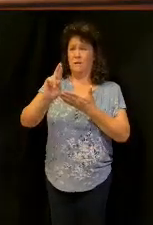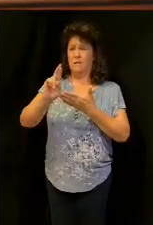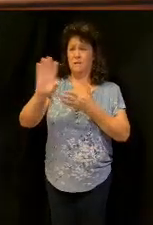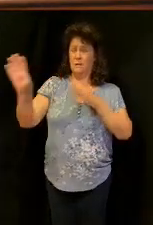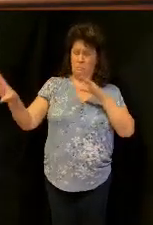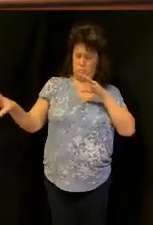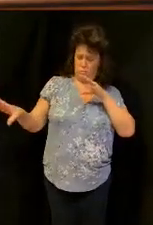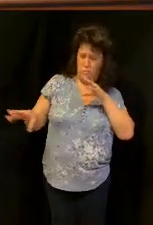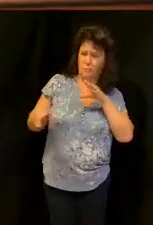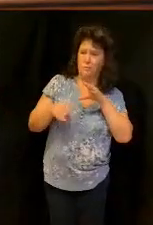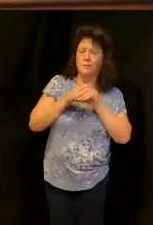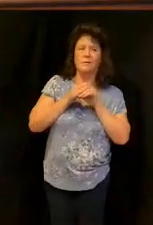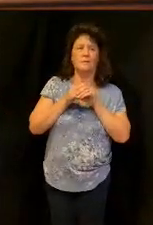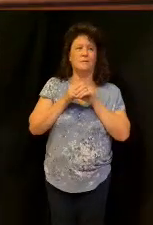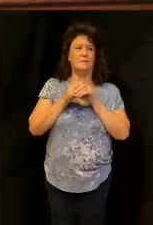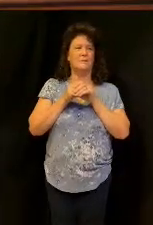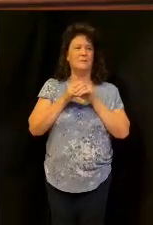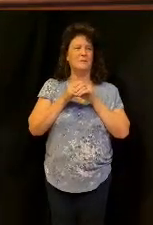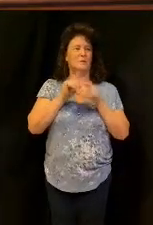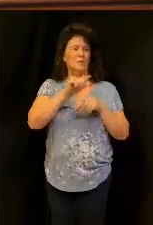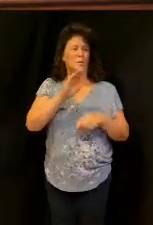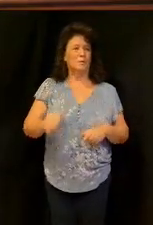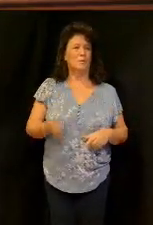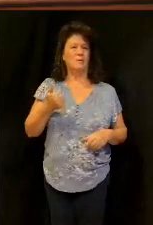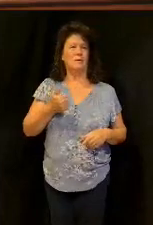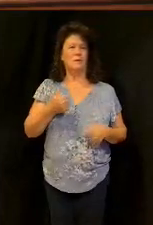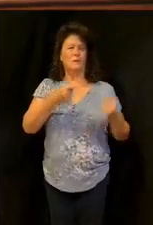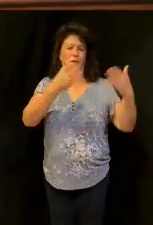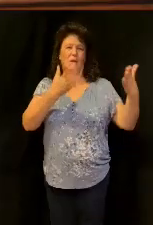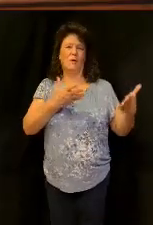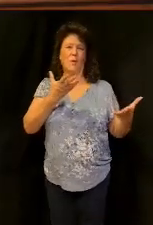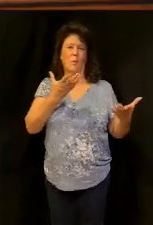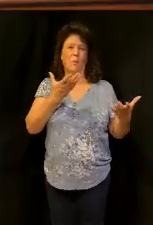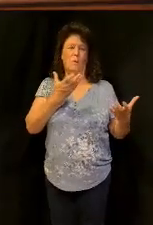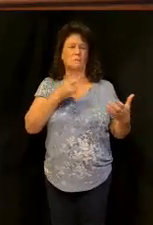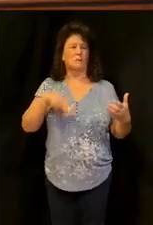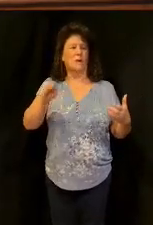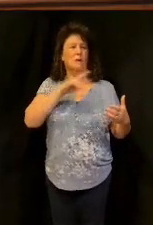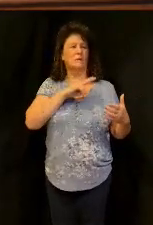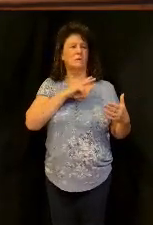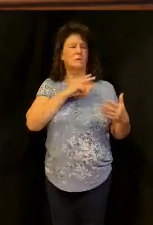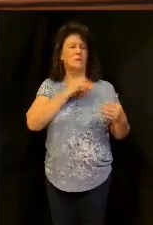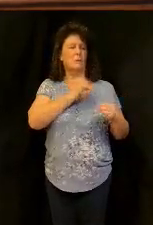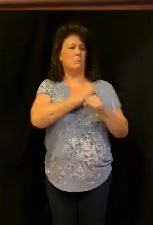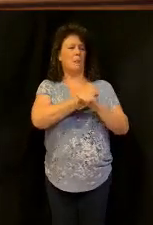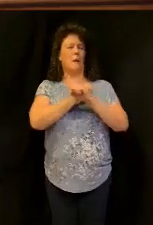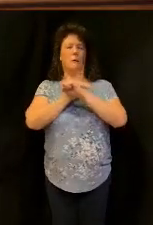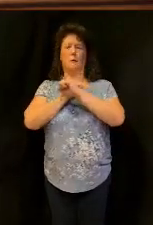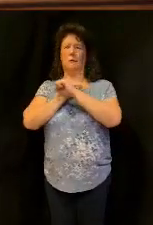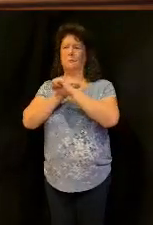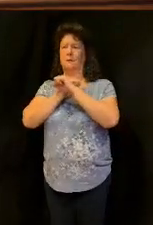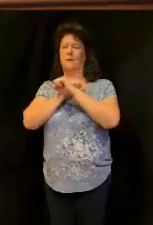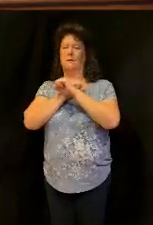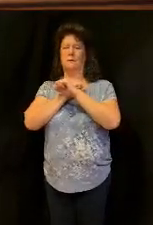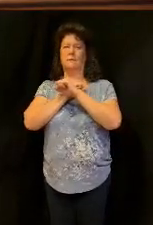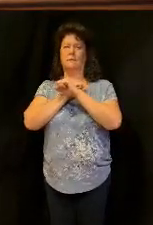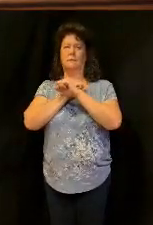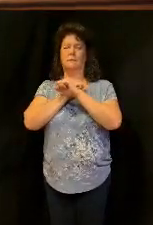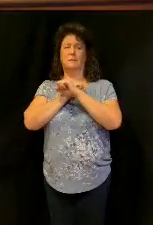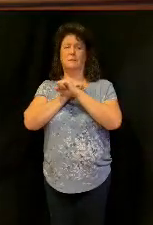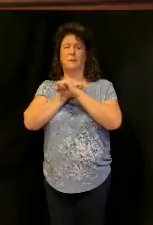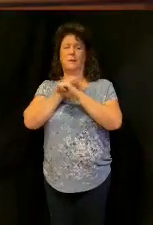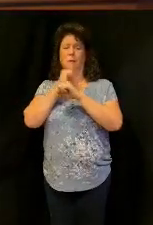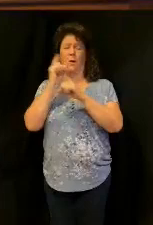shall be what? Added unto you. The enemy wants us out of alignment. This is not just in finances. This is anything.